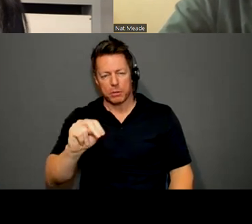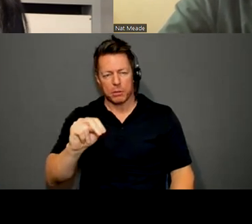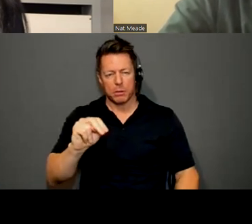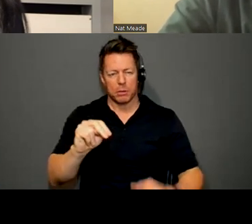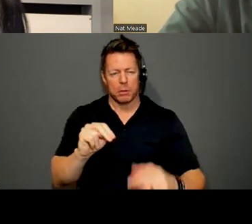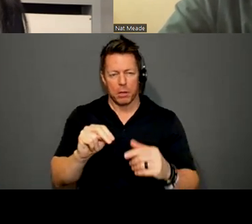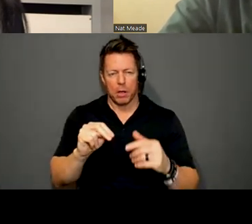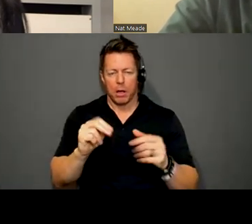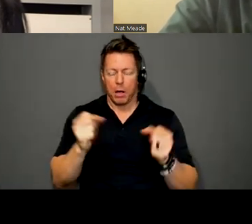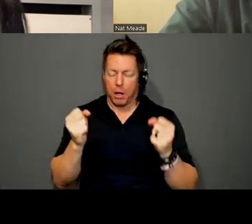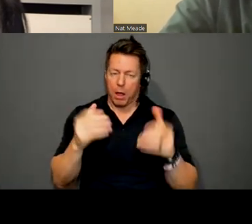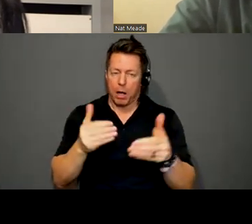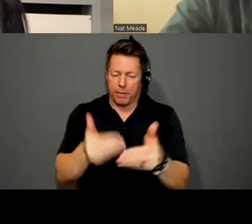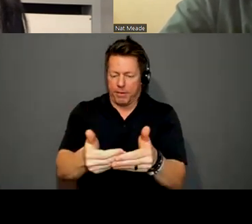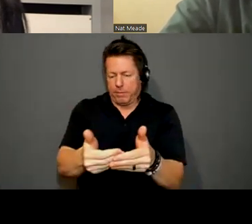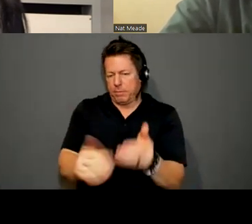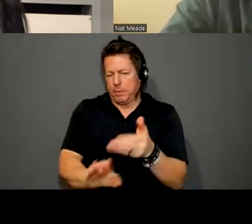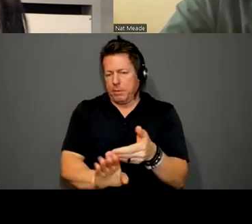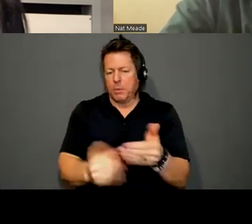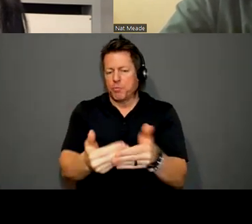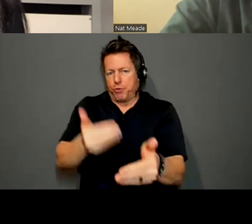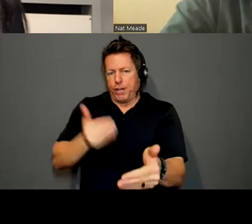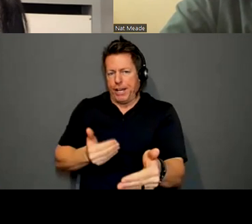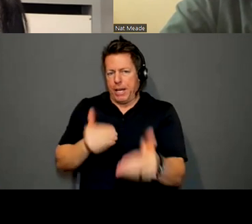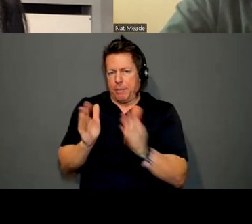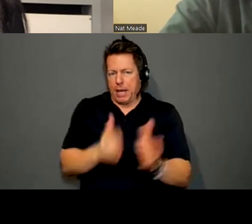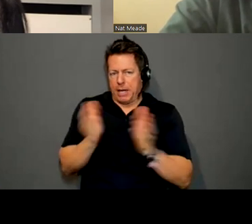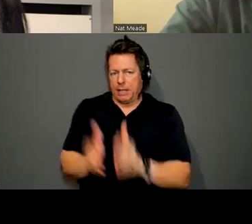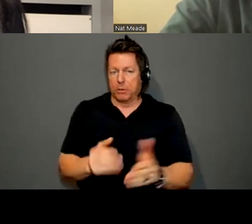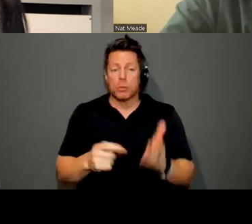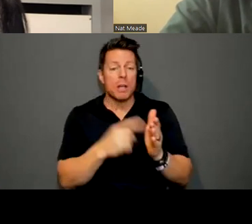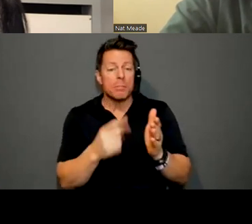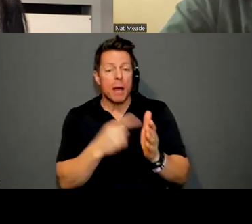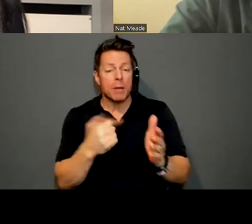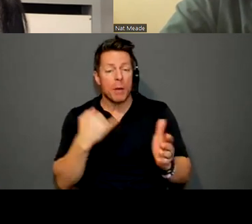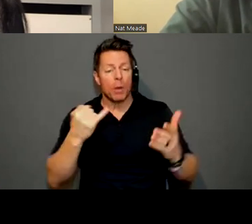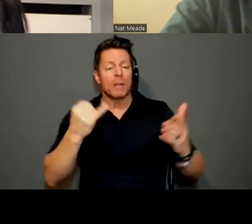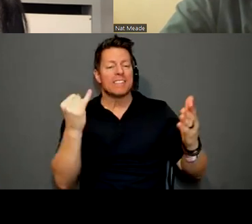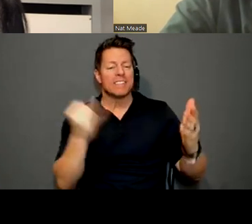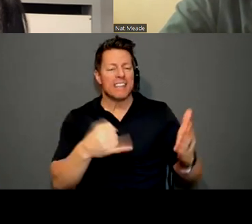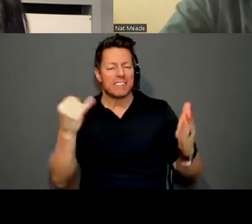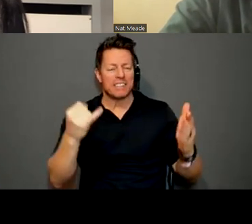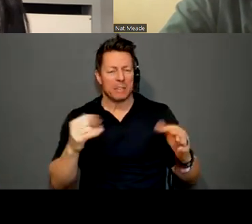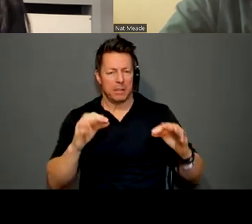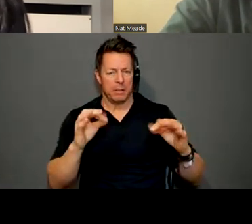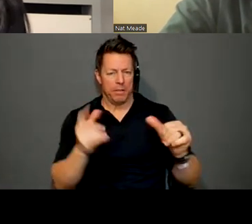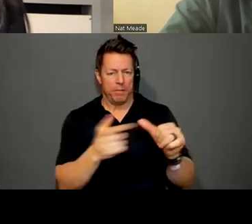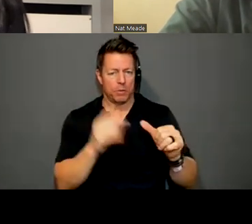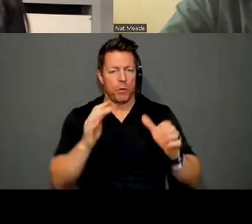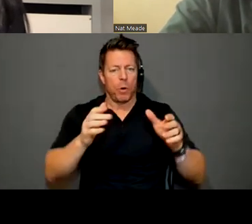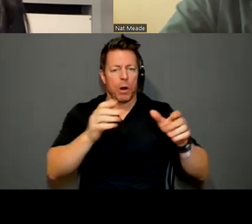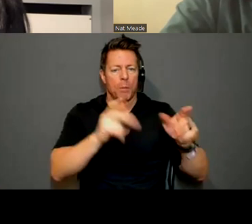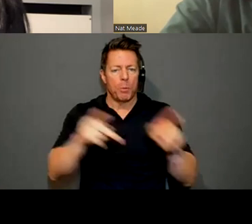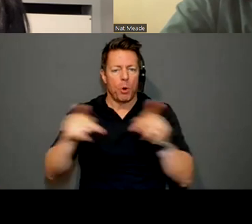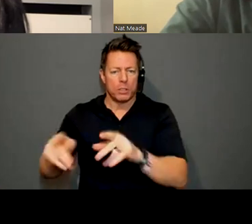pre-planning that goes into it. So I said, I spend time sketching to get like the perfect proportions. Everything is